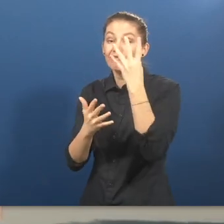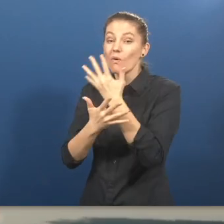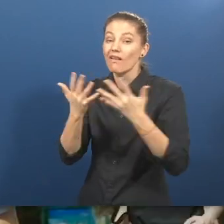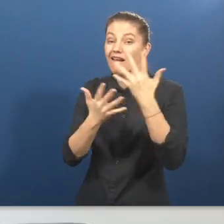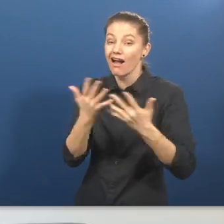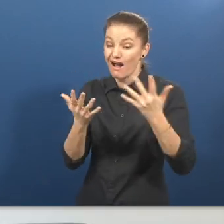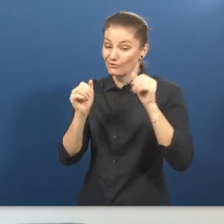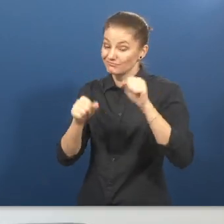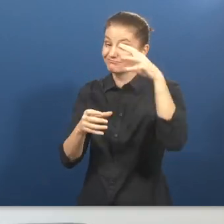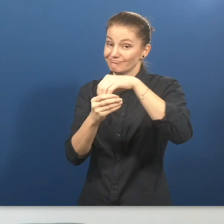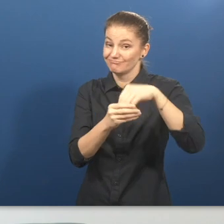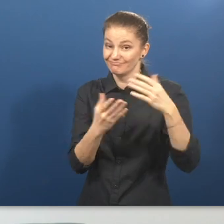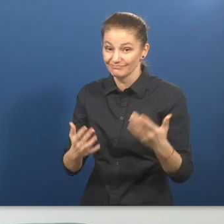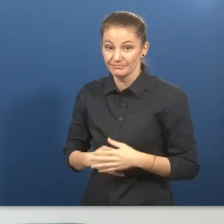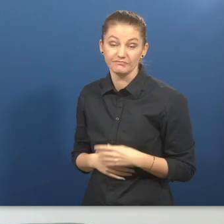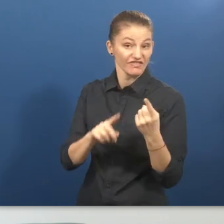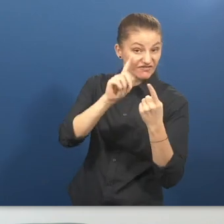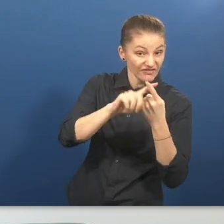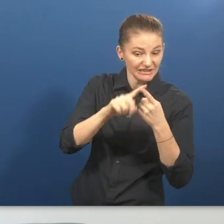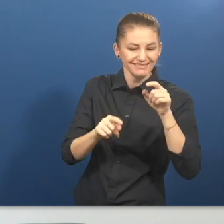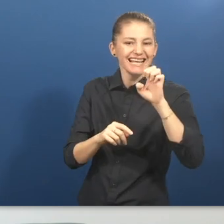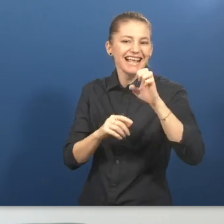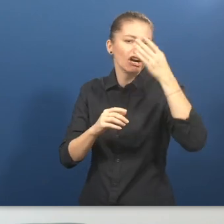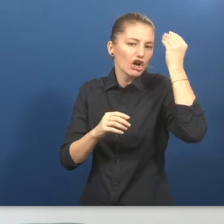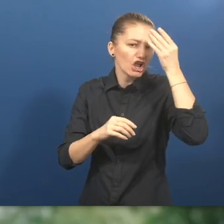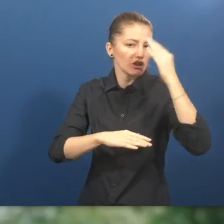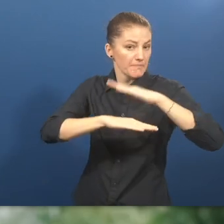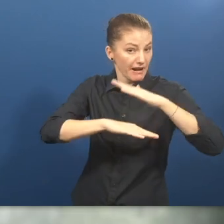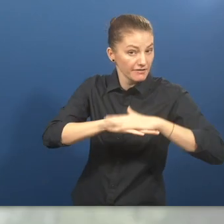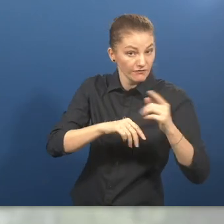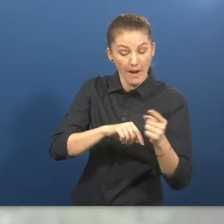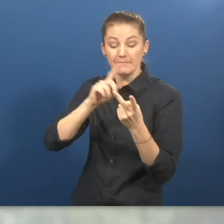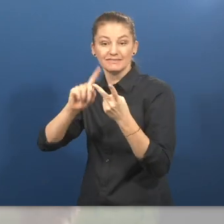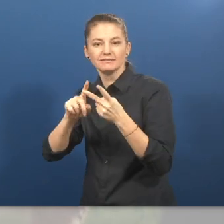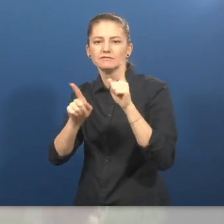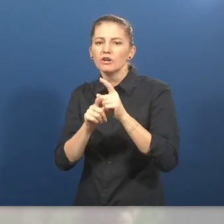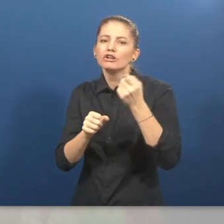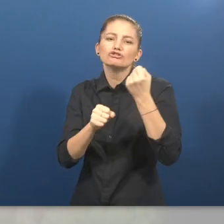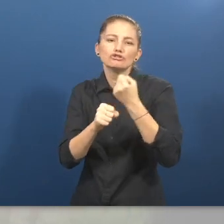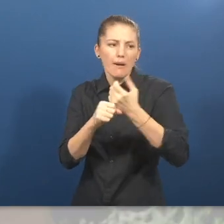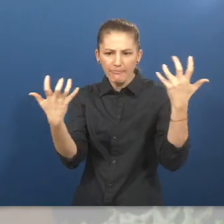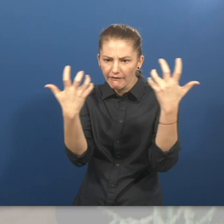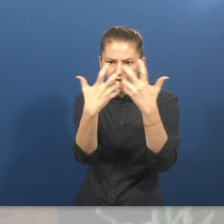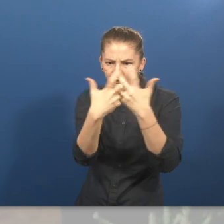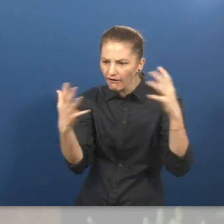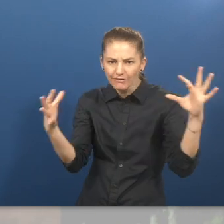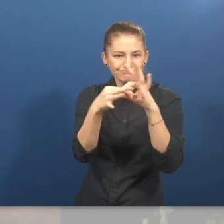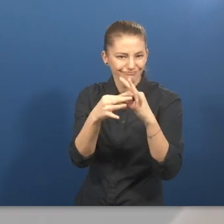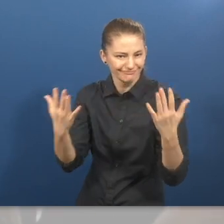is an e-learning platform and on the other hand it is a job matching board what is unique and innovative about jamba